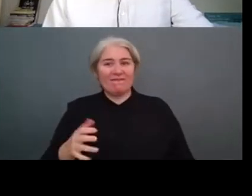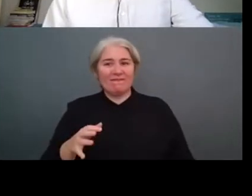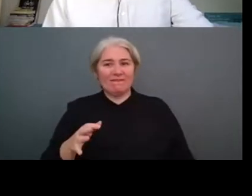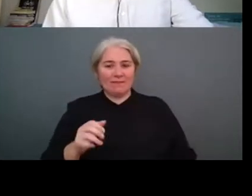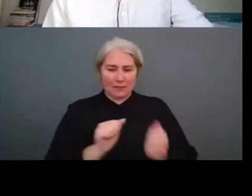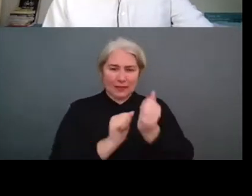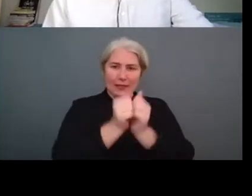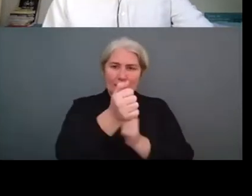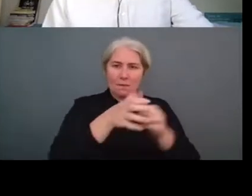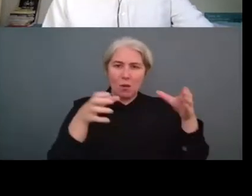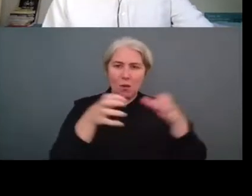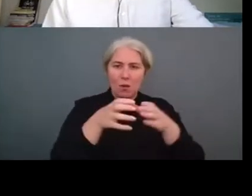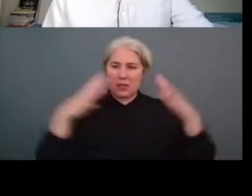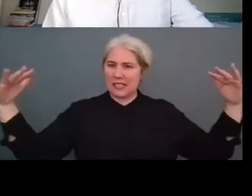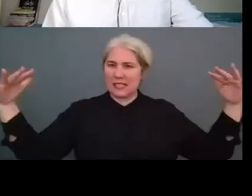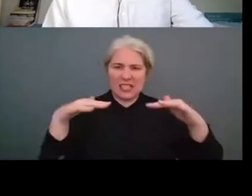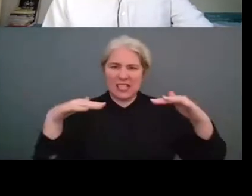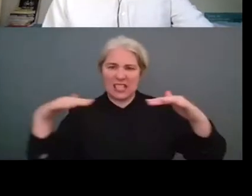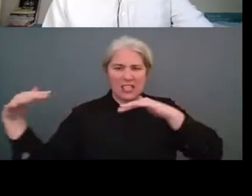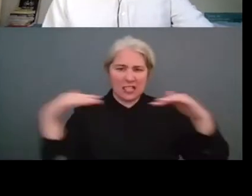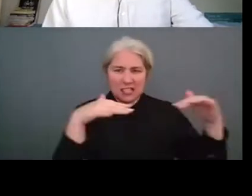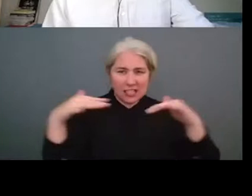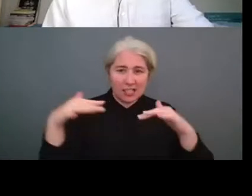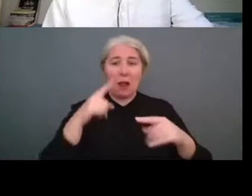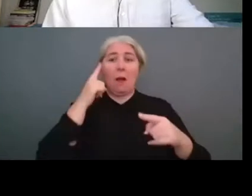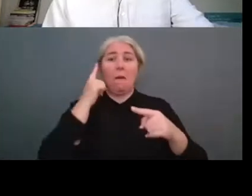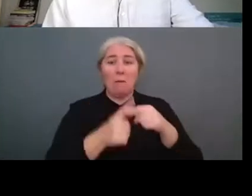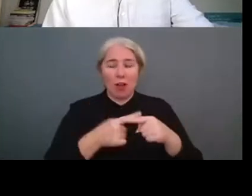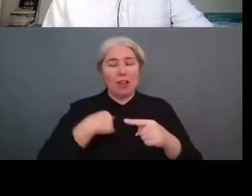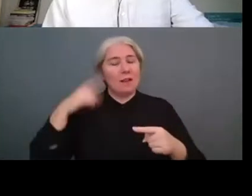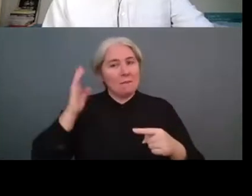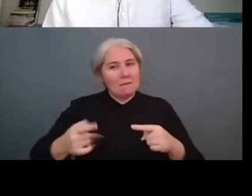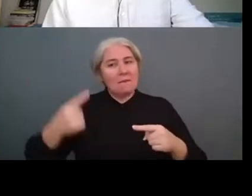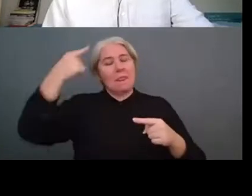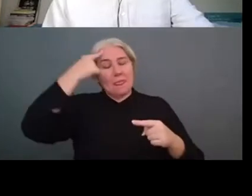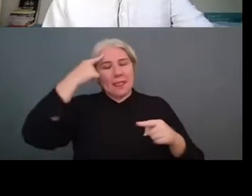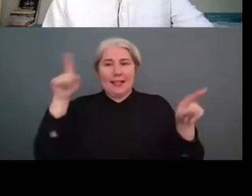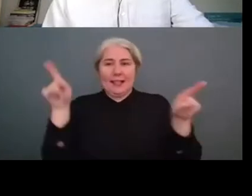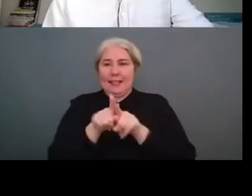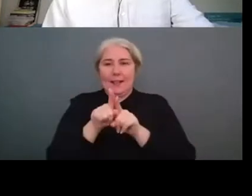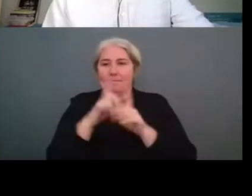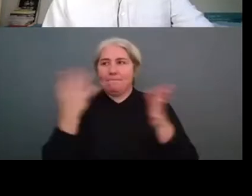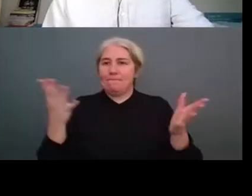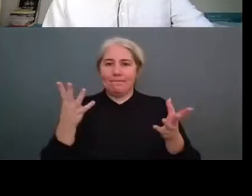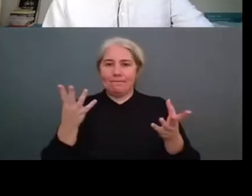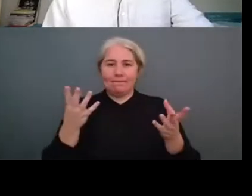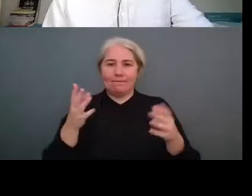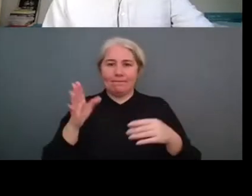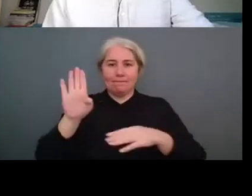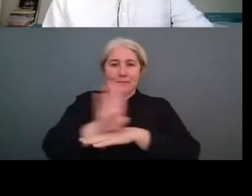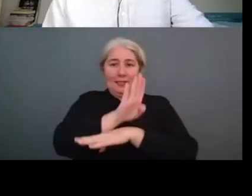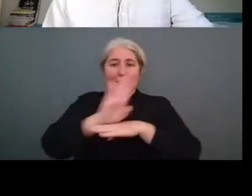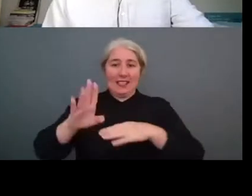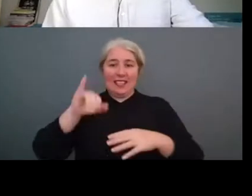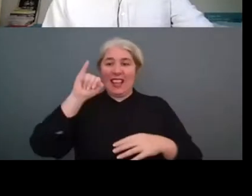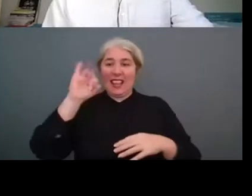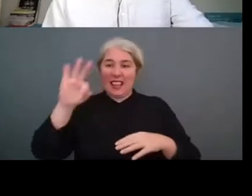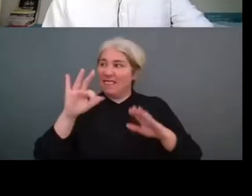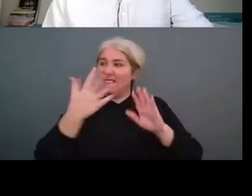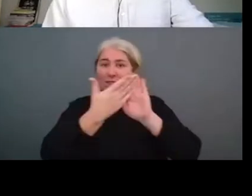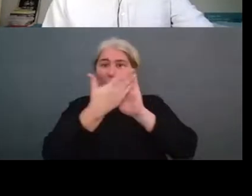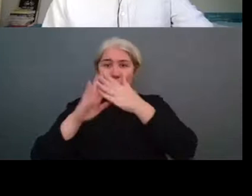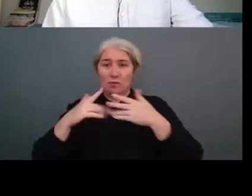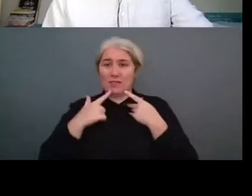with the same critical eye we would look to a business we would you know as a society say to a business you have to cut